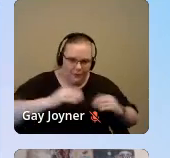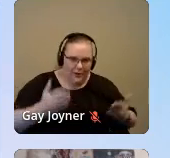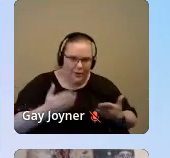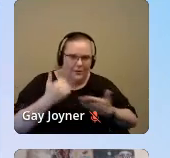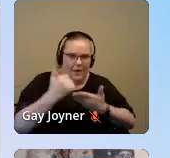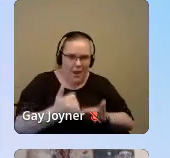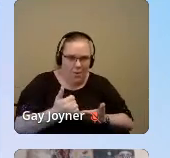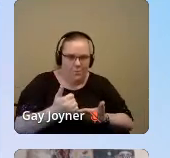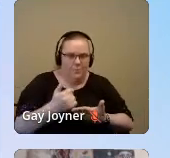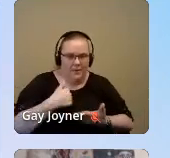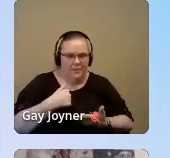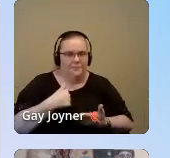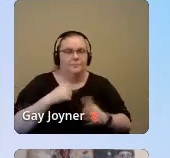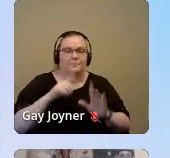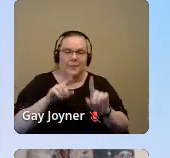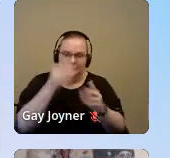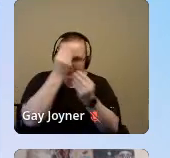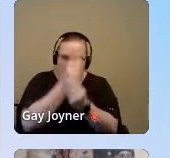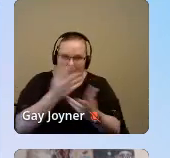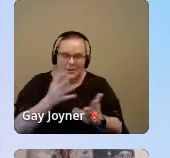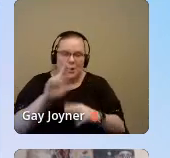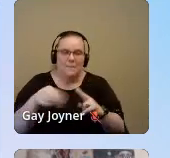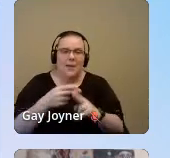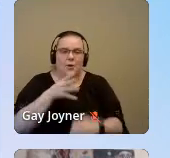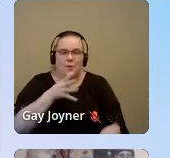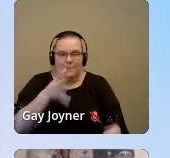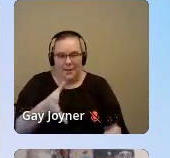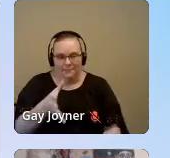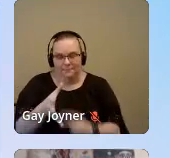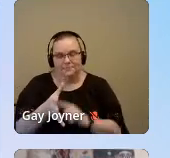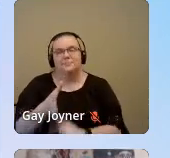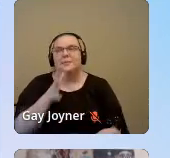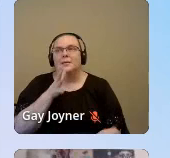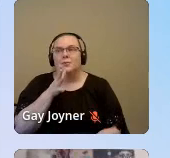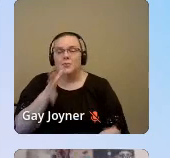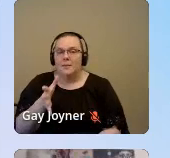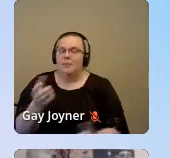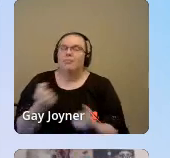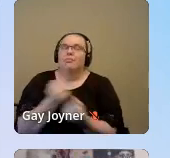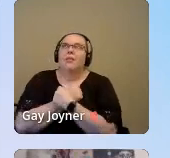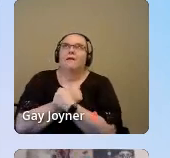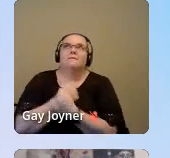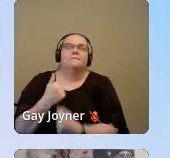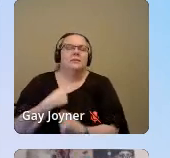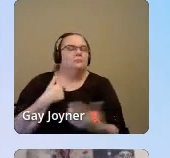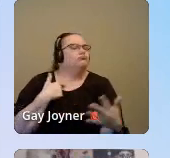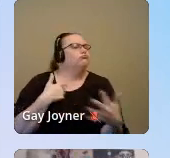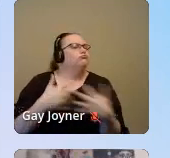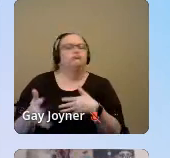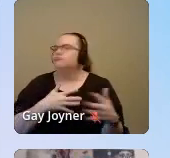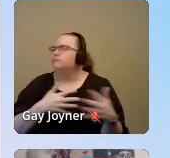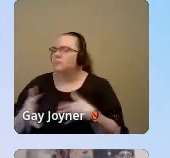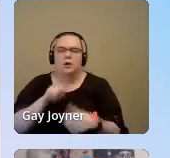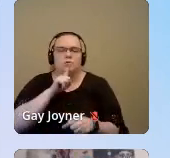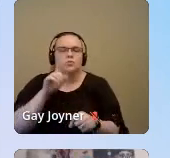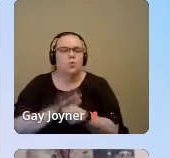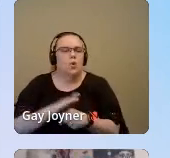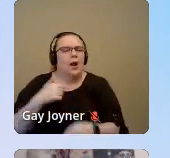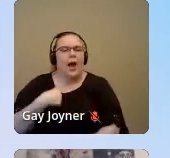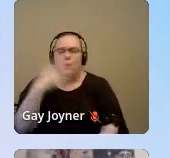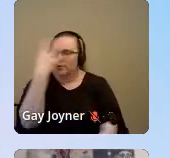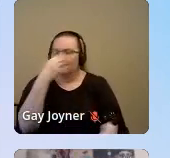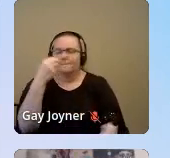Let me tell you about grandma. So my grandmother loved me unconditionally and swore up and down I was beautiful.